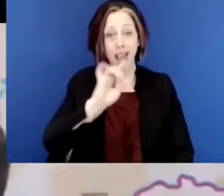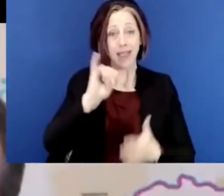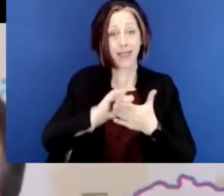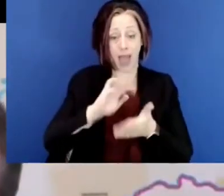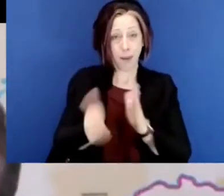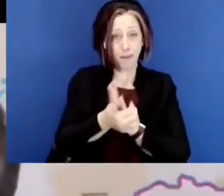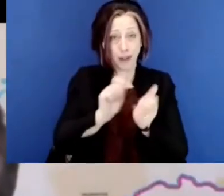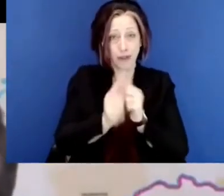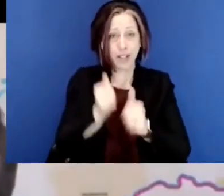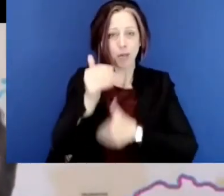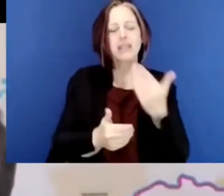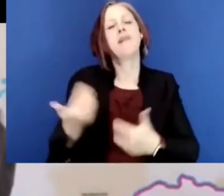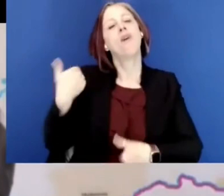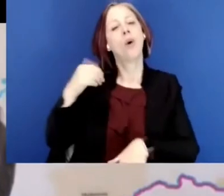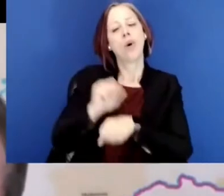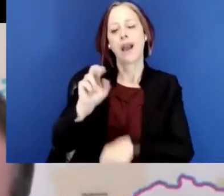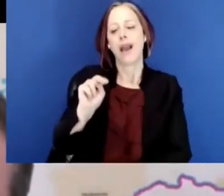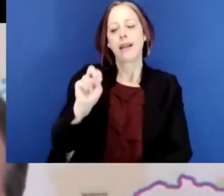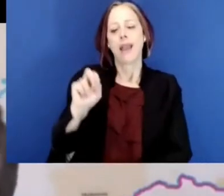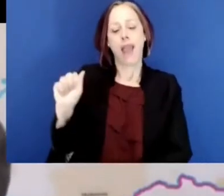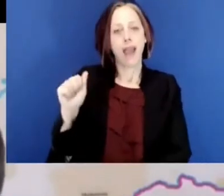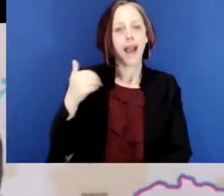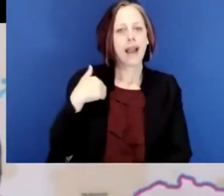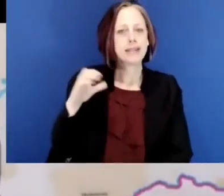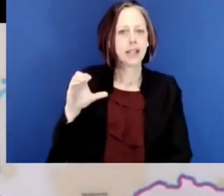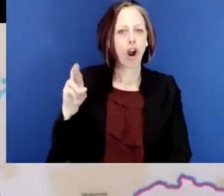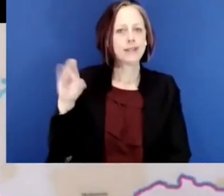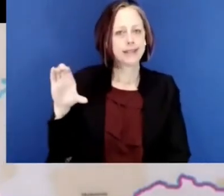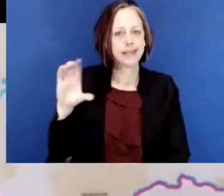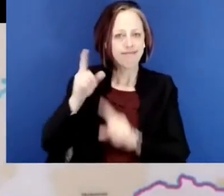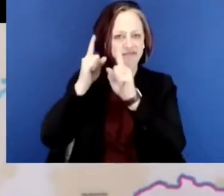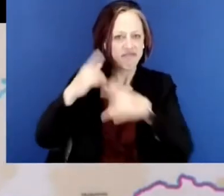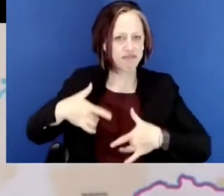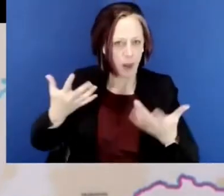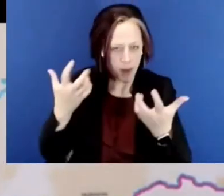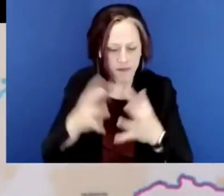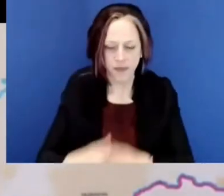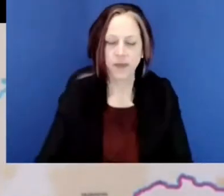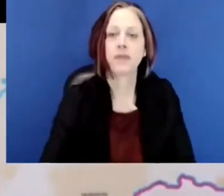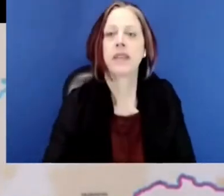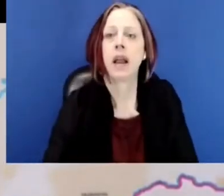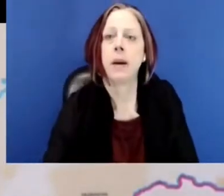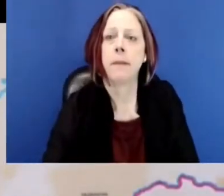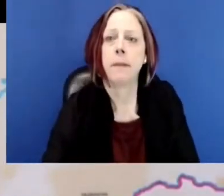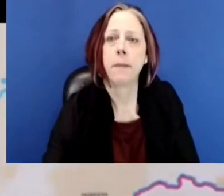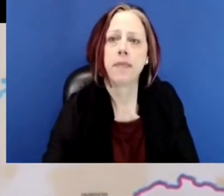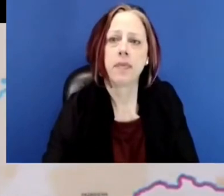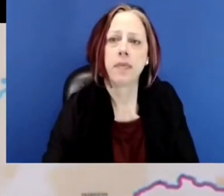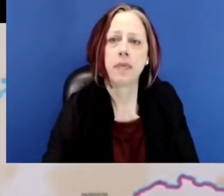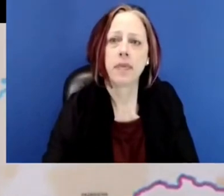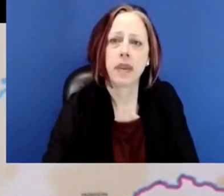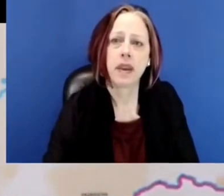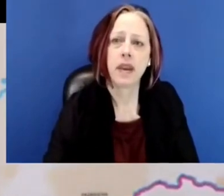it's partly because of the ratification process in the United States. When I was at NEA, was, we worked on the CRC campaign. Um,